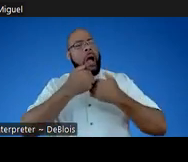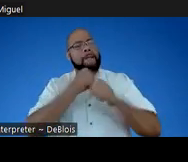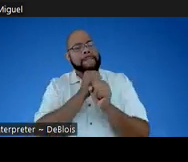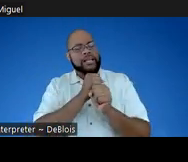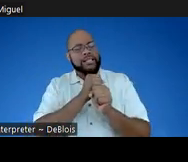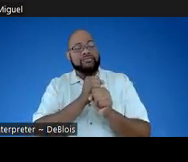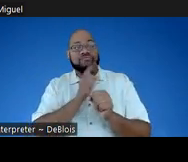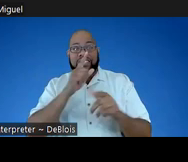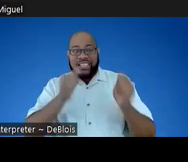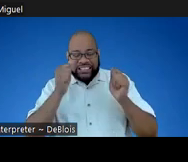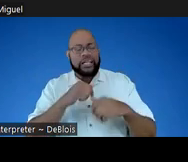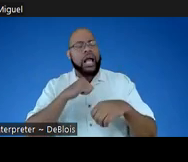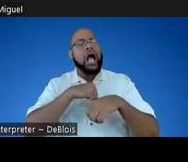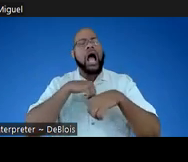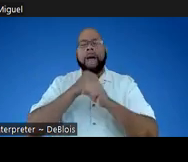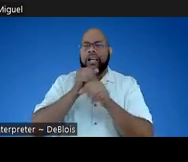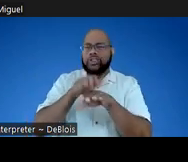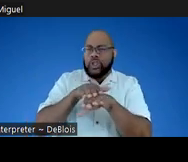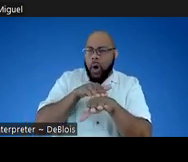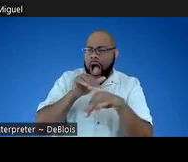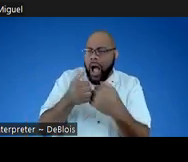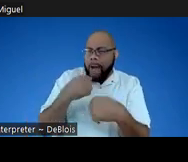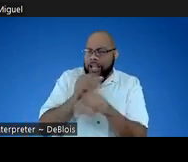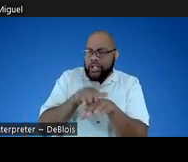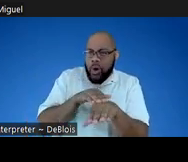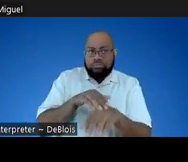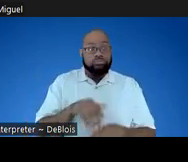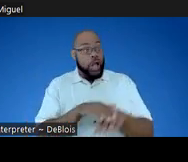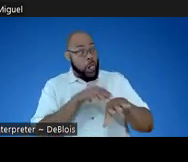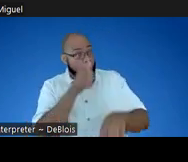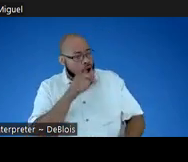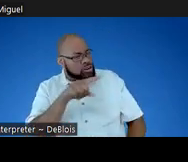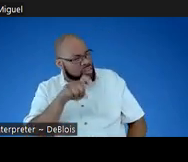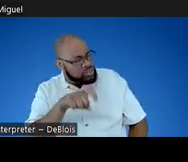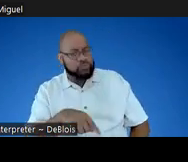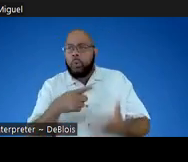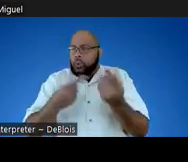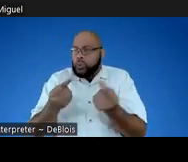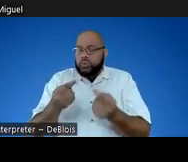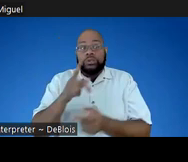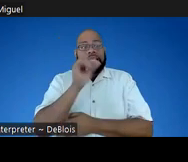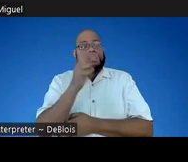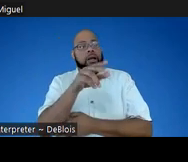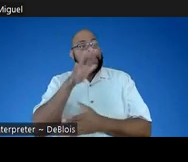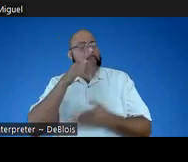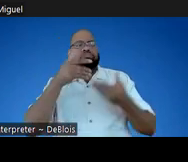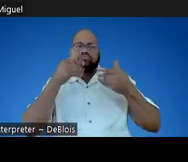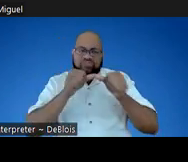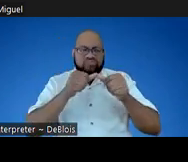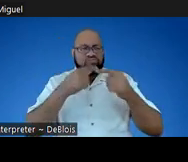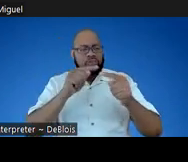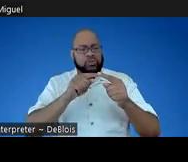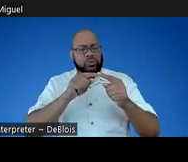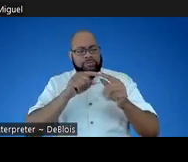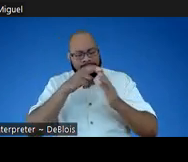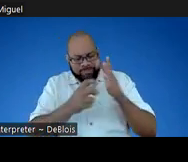go slower? It's slower. What should we do to make What should it Kingston's mom continues to scaffold and